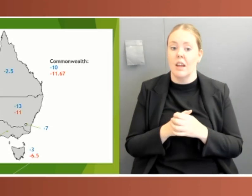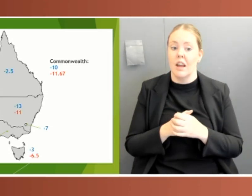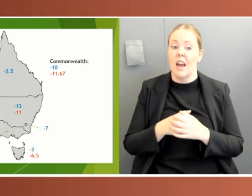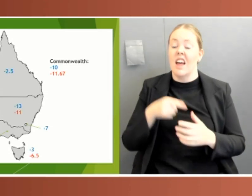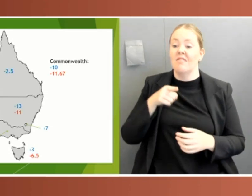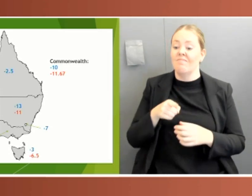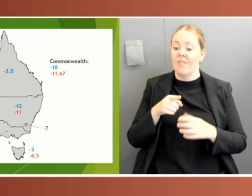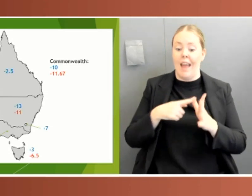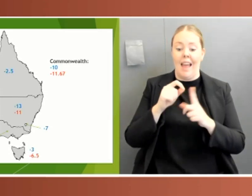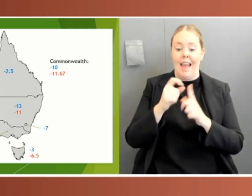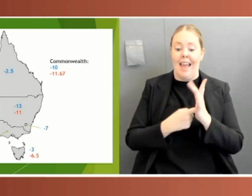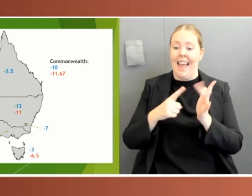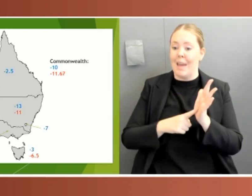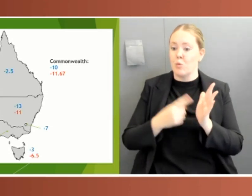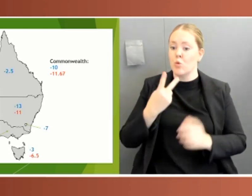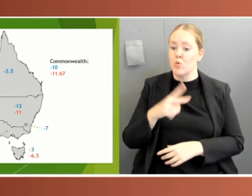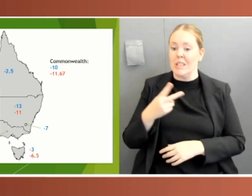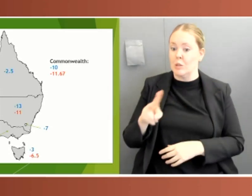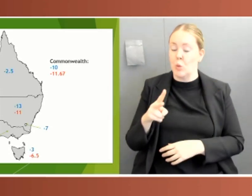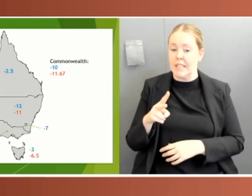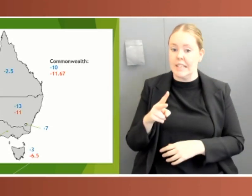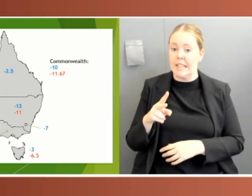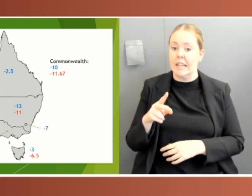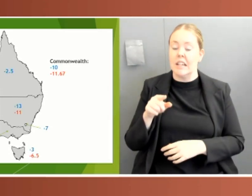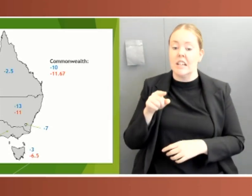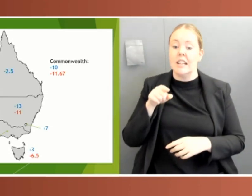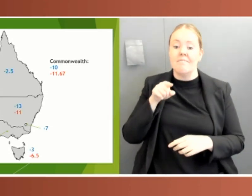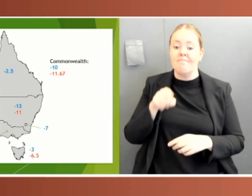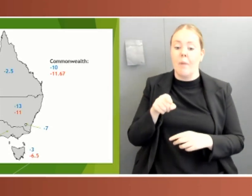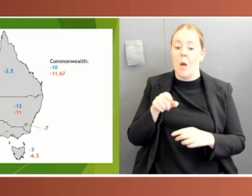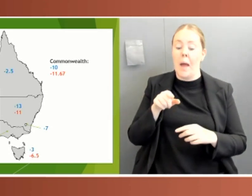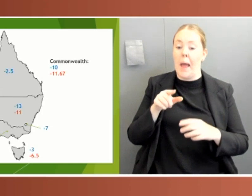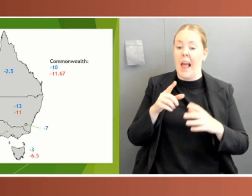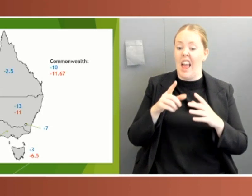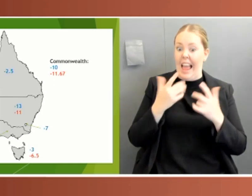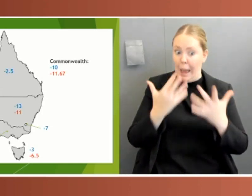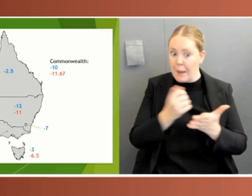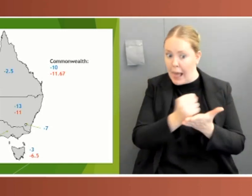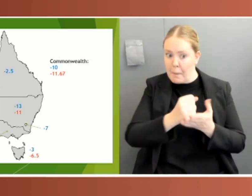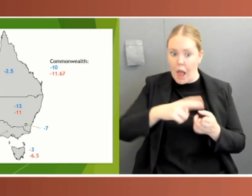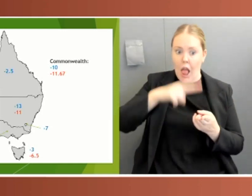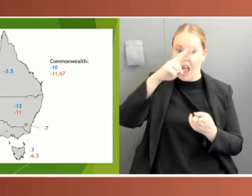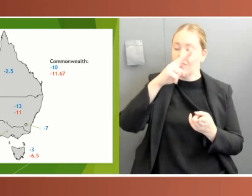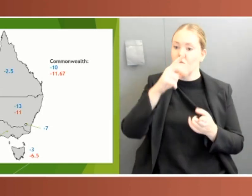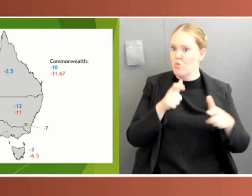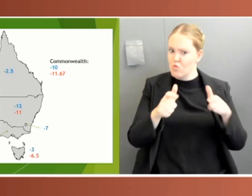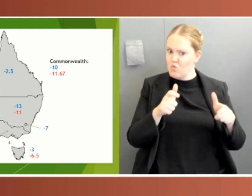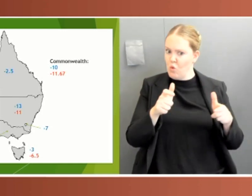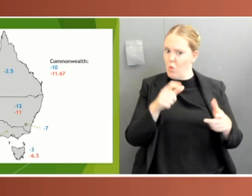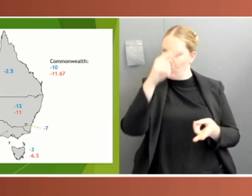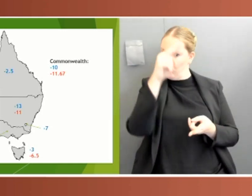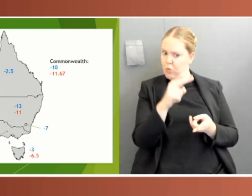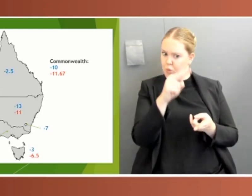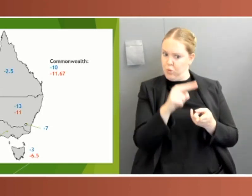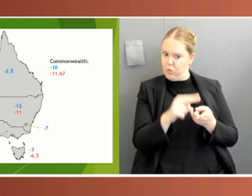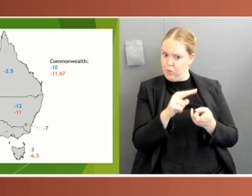did not report more than a handful of cases until December 2021. Following some initial challenges, the Parliament actually increased the number of sitting days that they were expected to hold